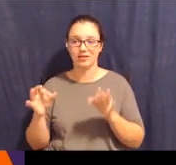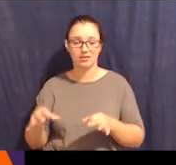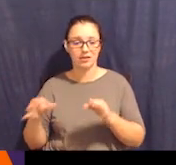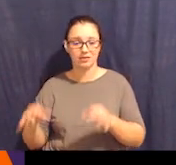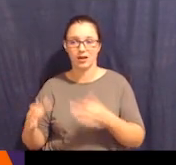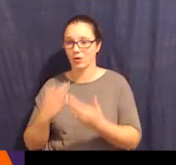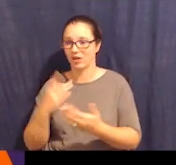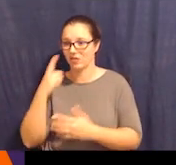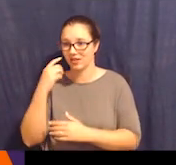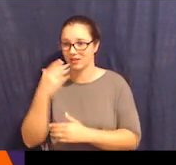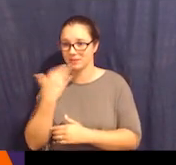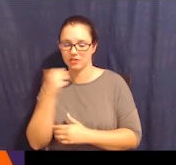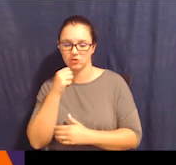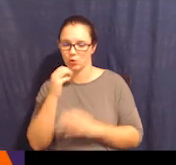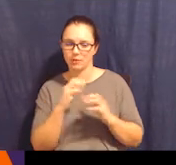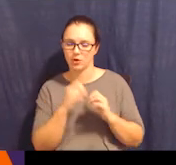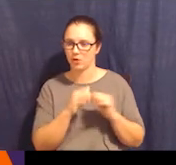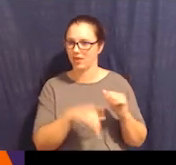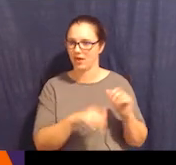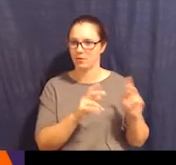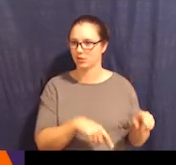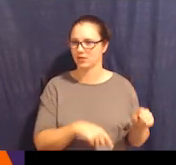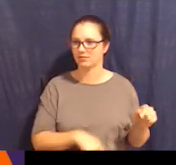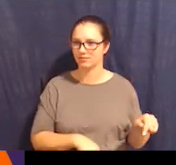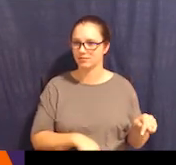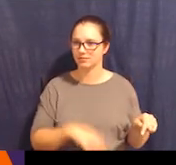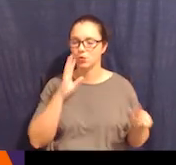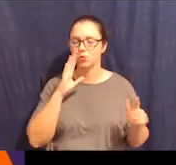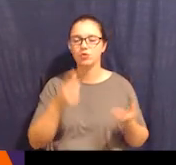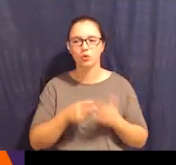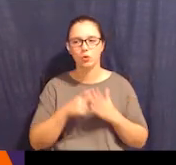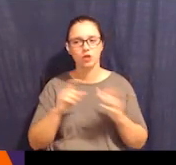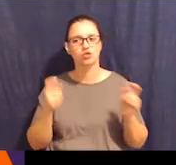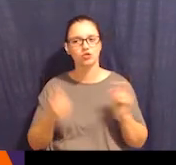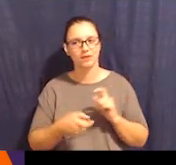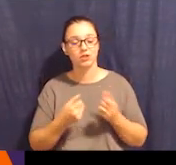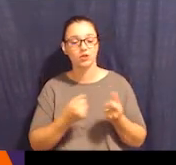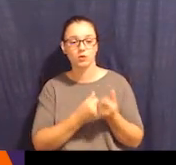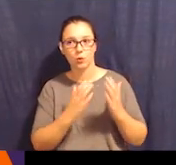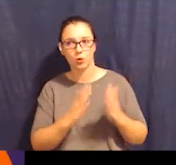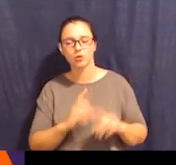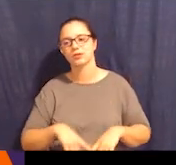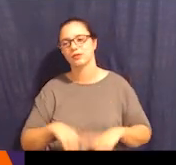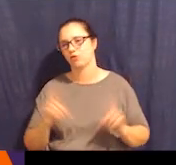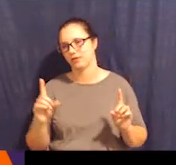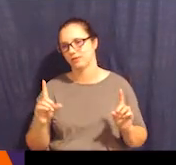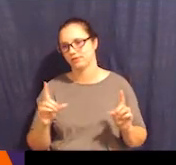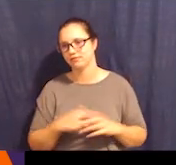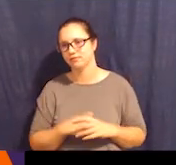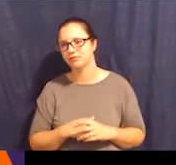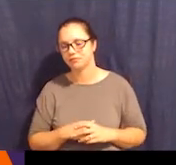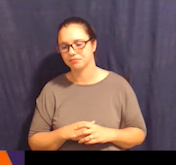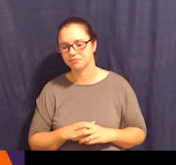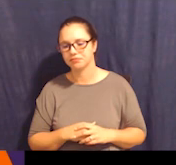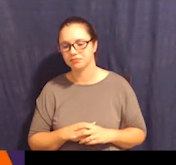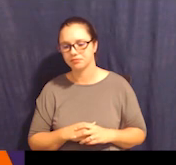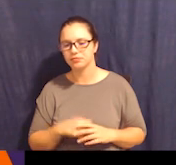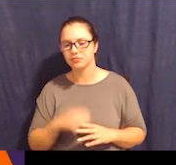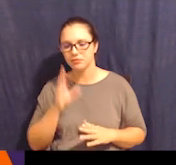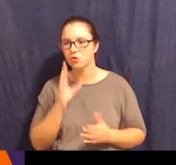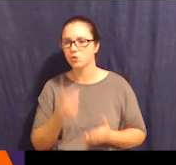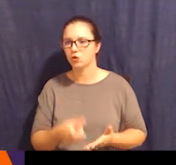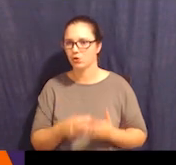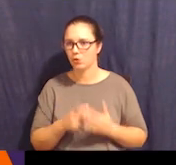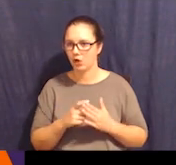shift. Being a supporter is different. And it's going to require the person under guardianship to be allowed to